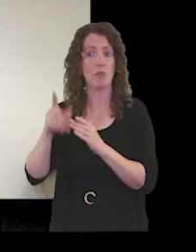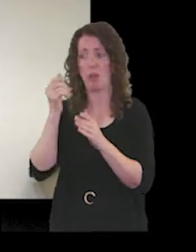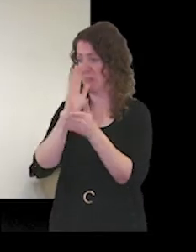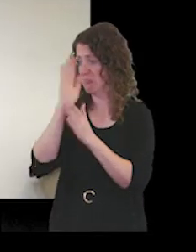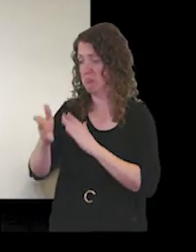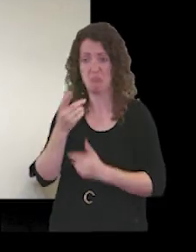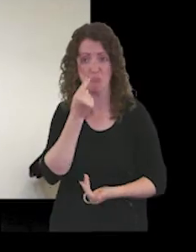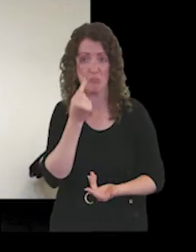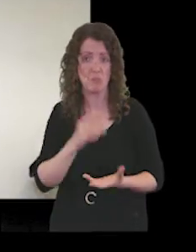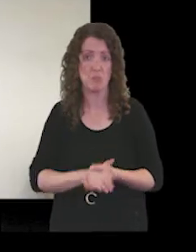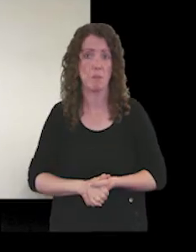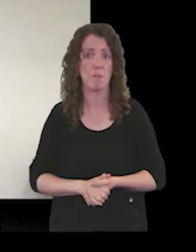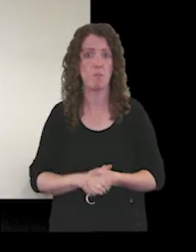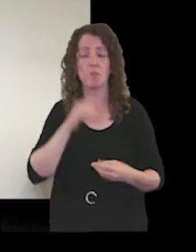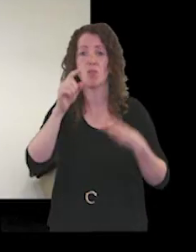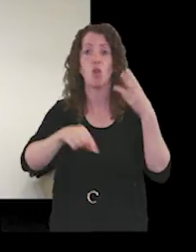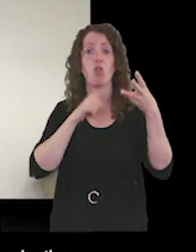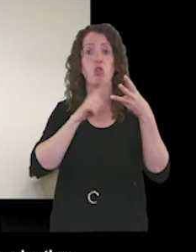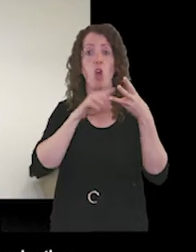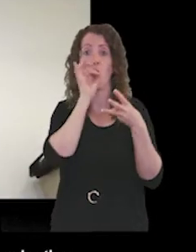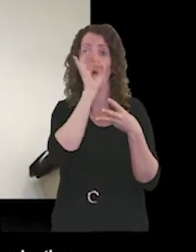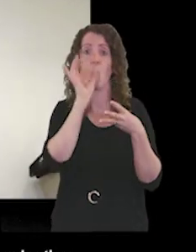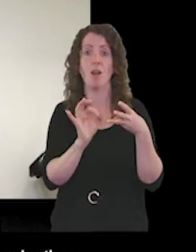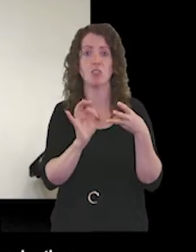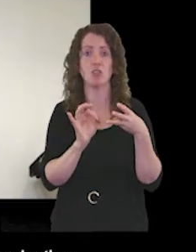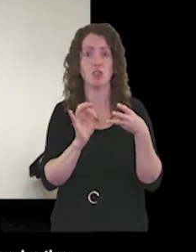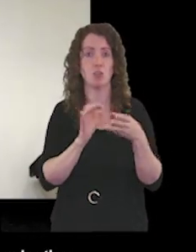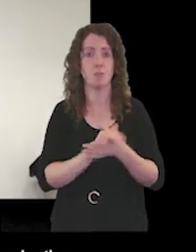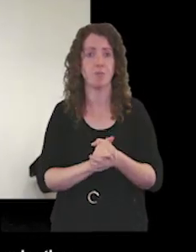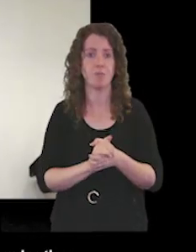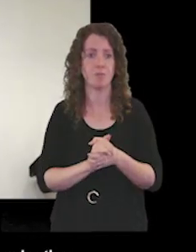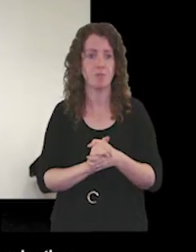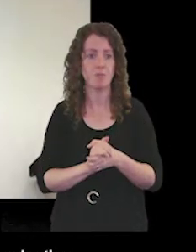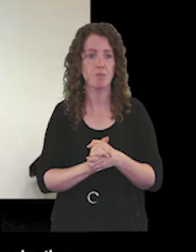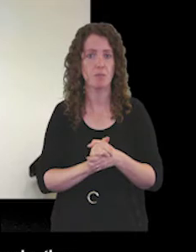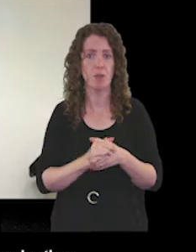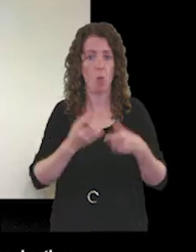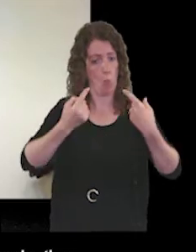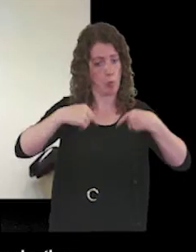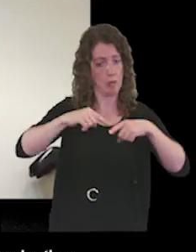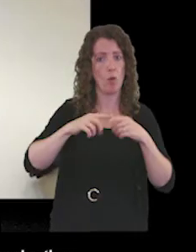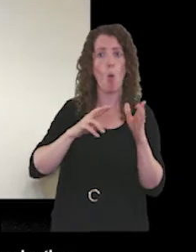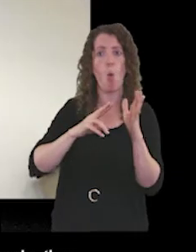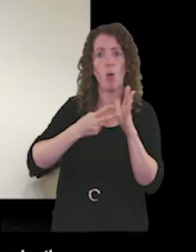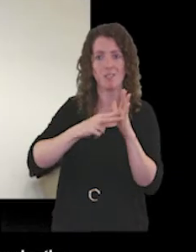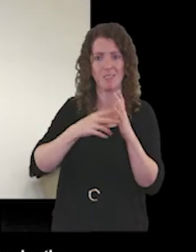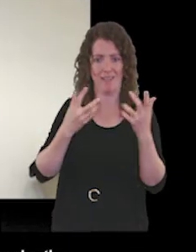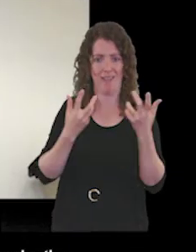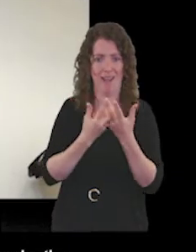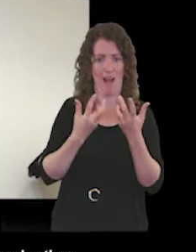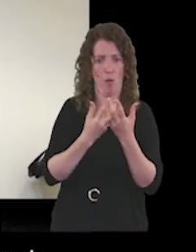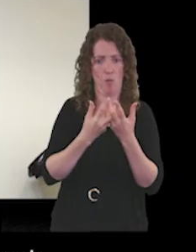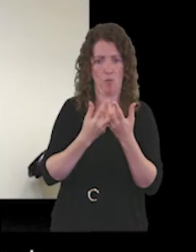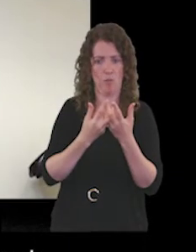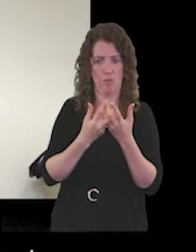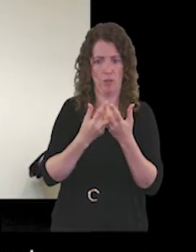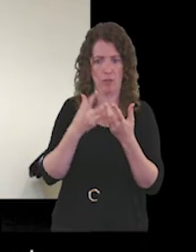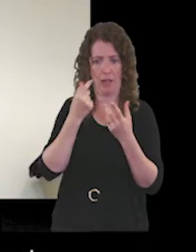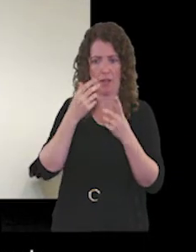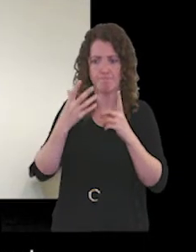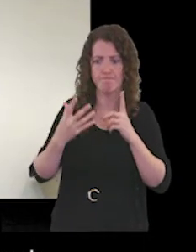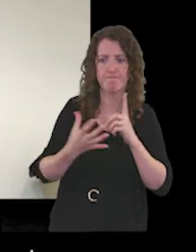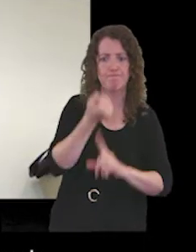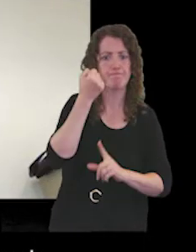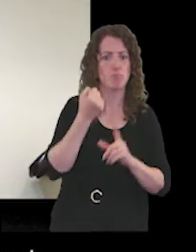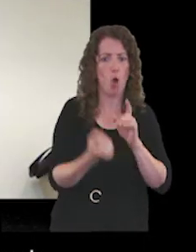third question that we received was how can we as an organization make the most of the opportunities and respond